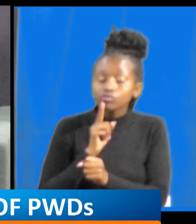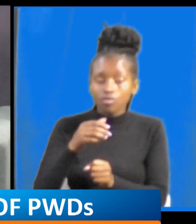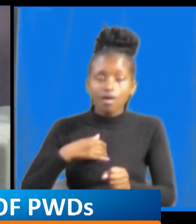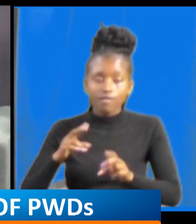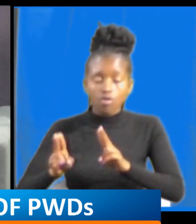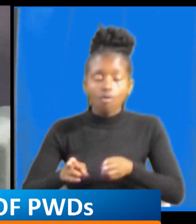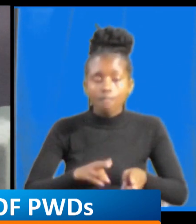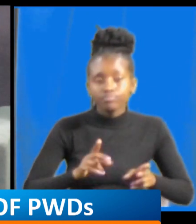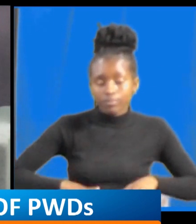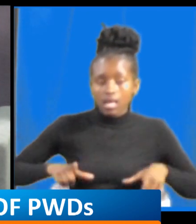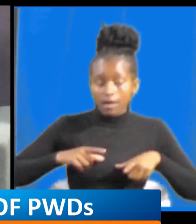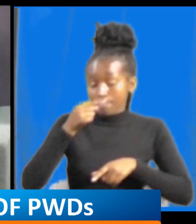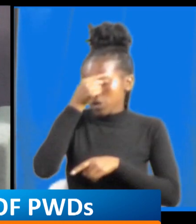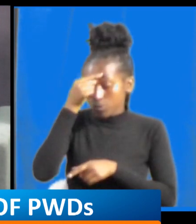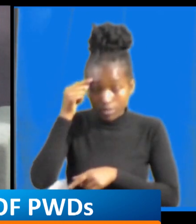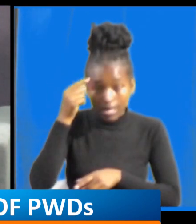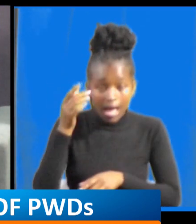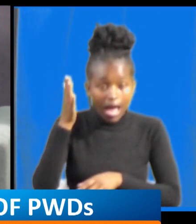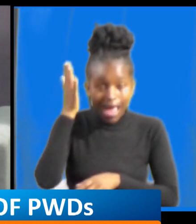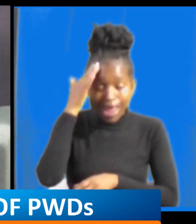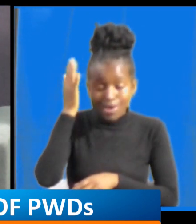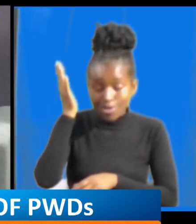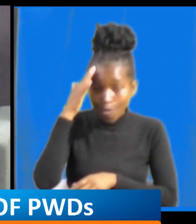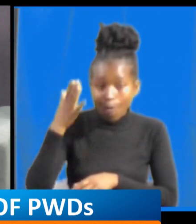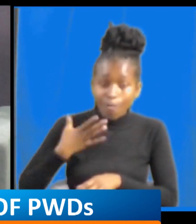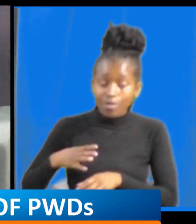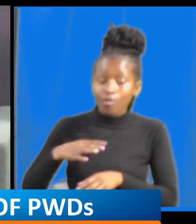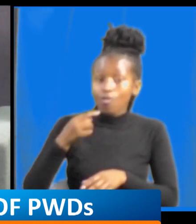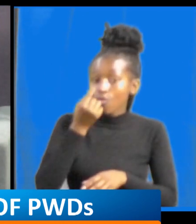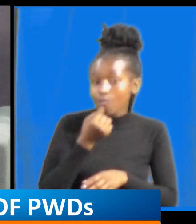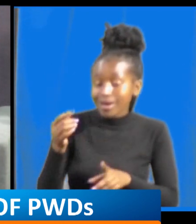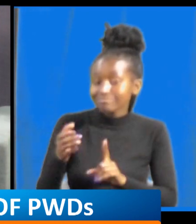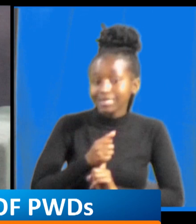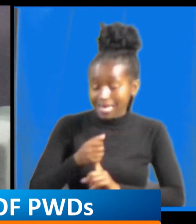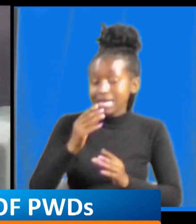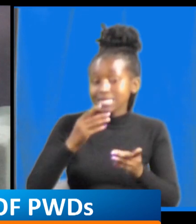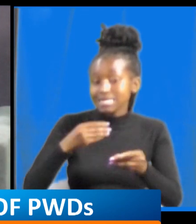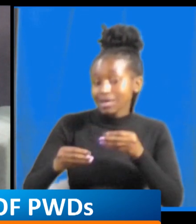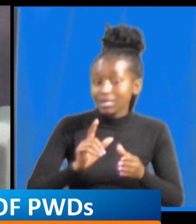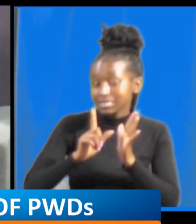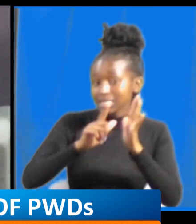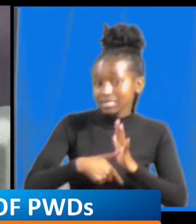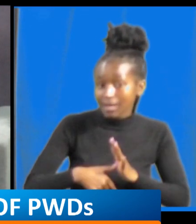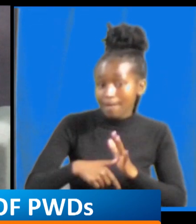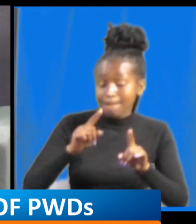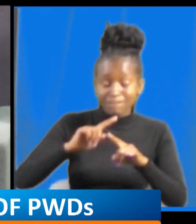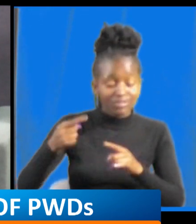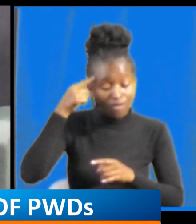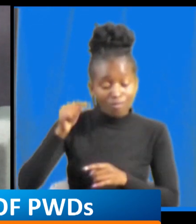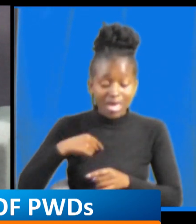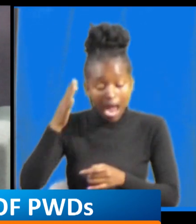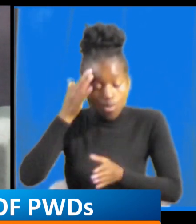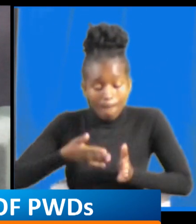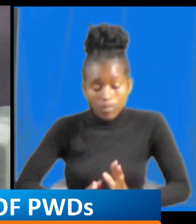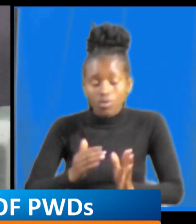especially for the people who acquire their disability you know for me because I'm a disability I was born with a disability but